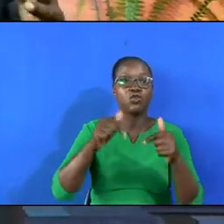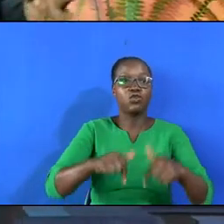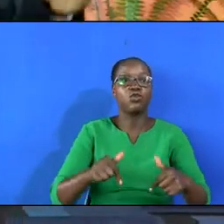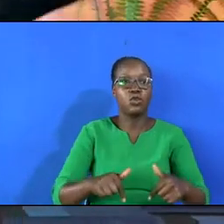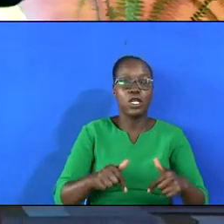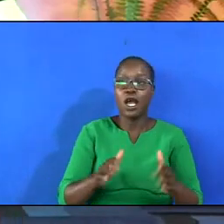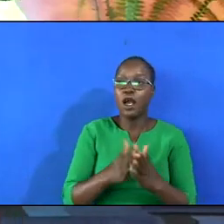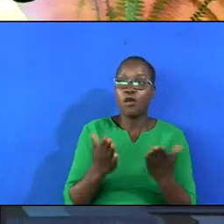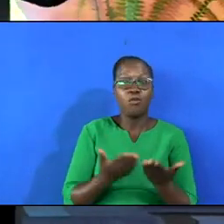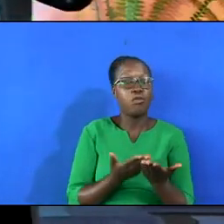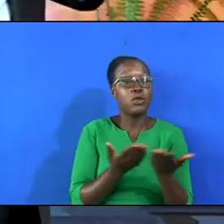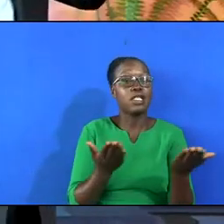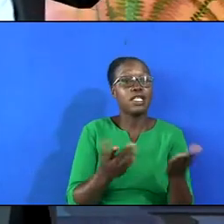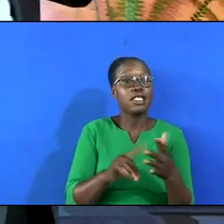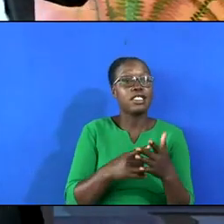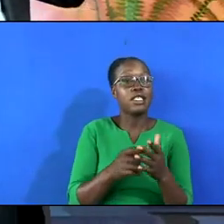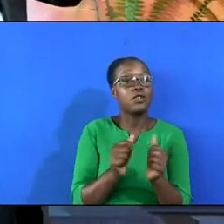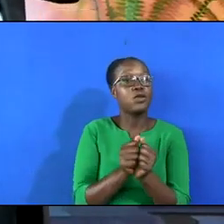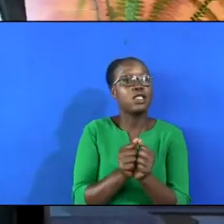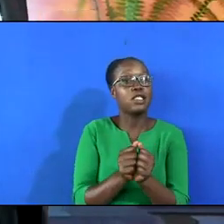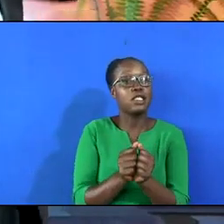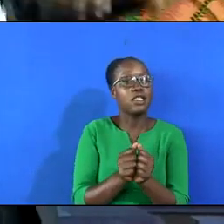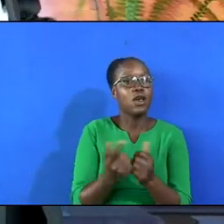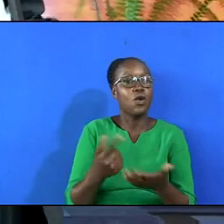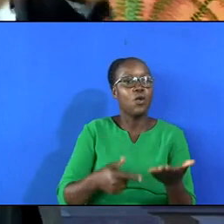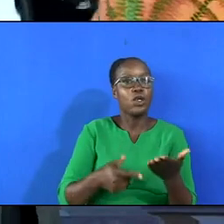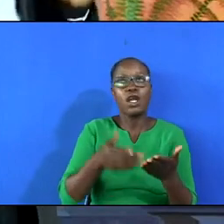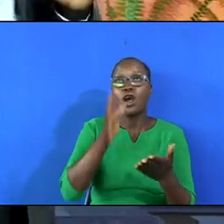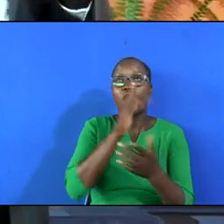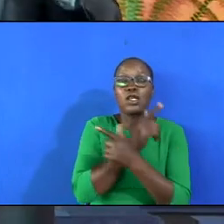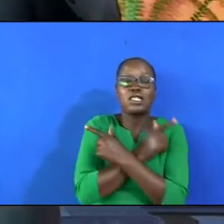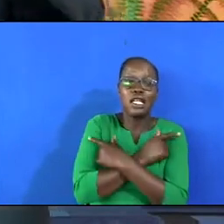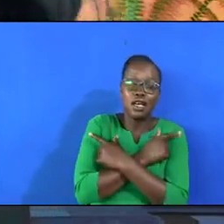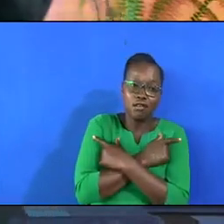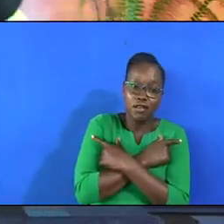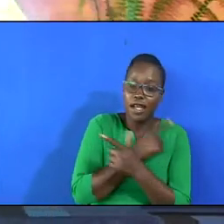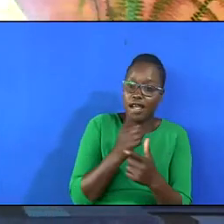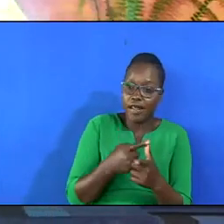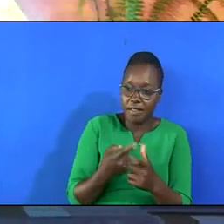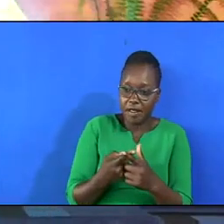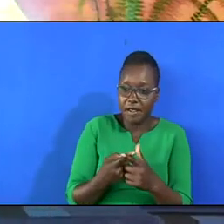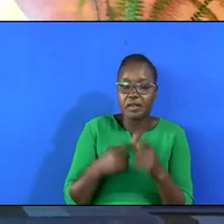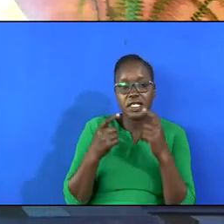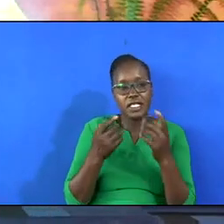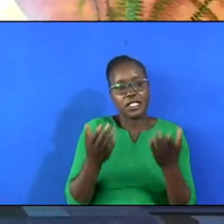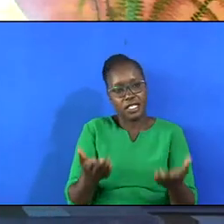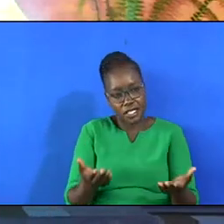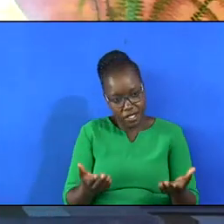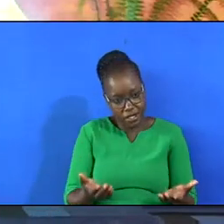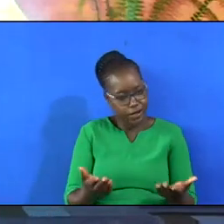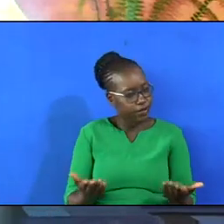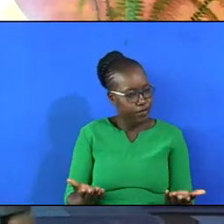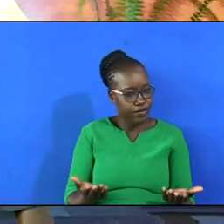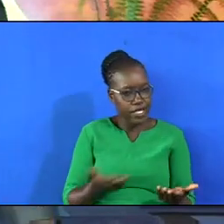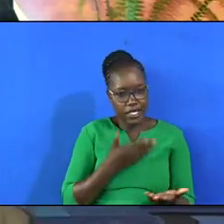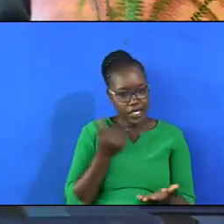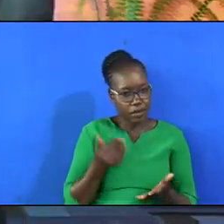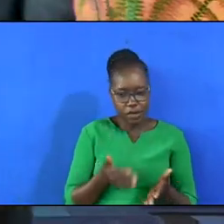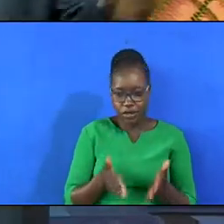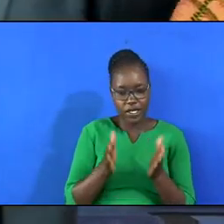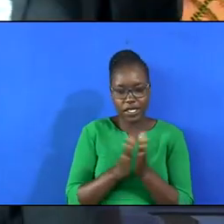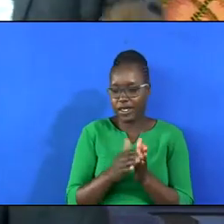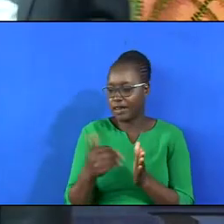when you look at that book, it starts with God's love and then sinners' need. And that's the best.